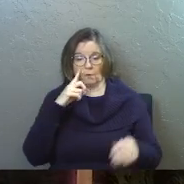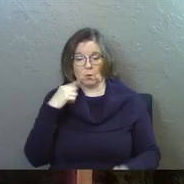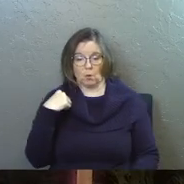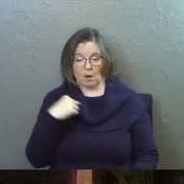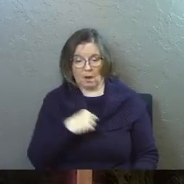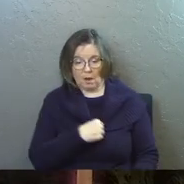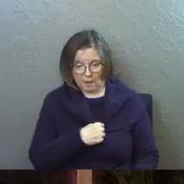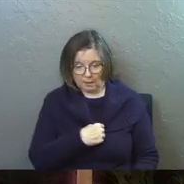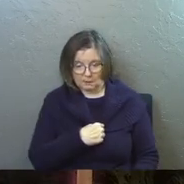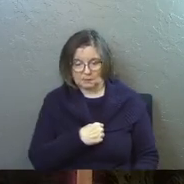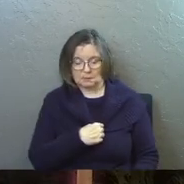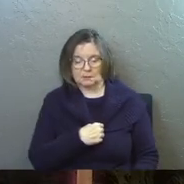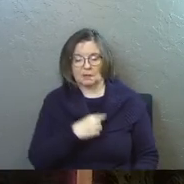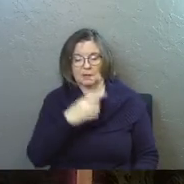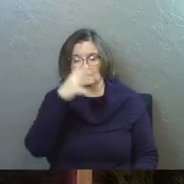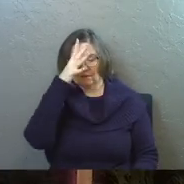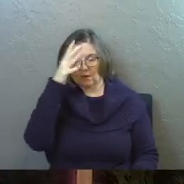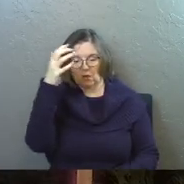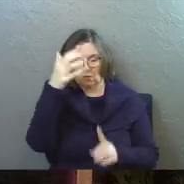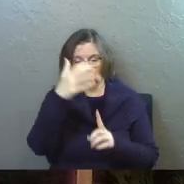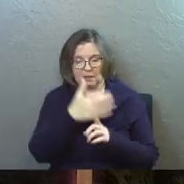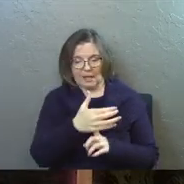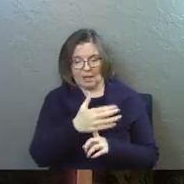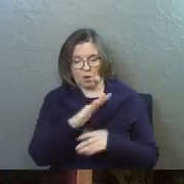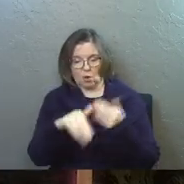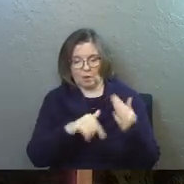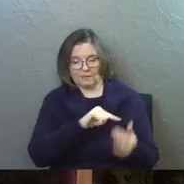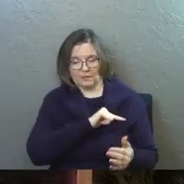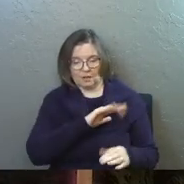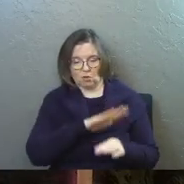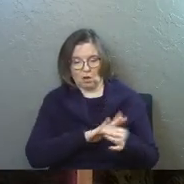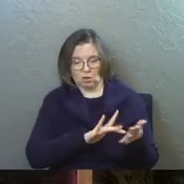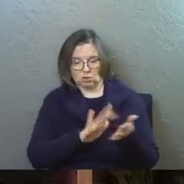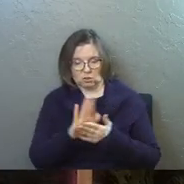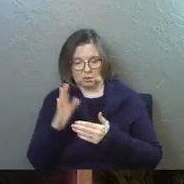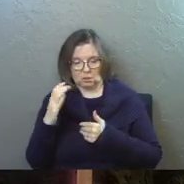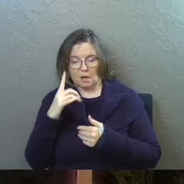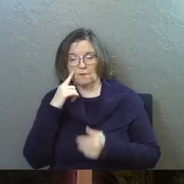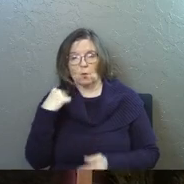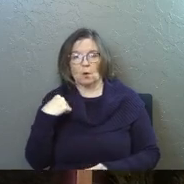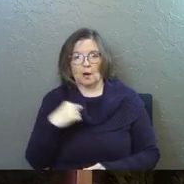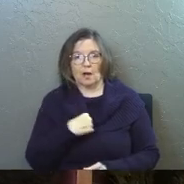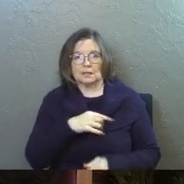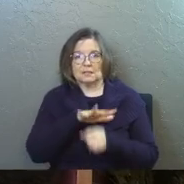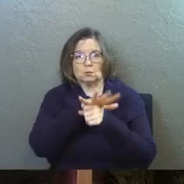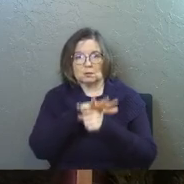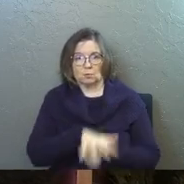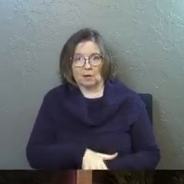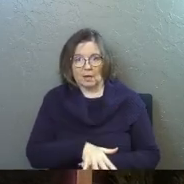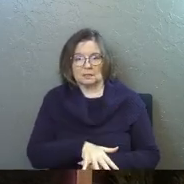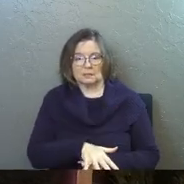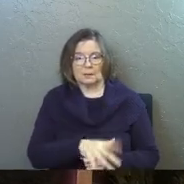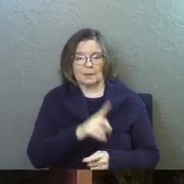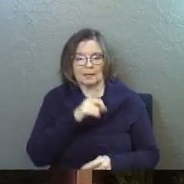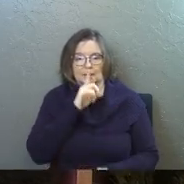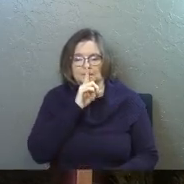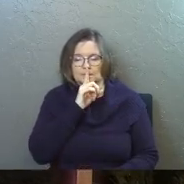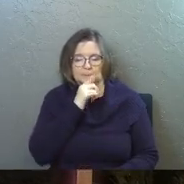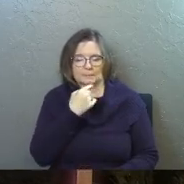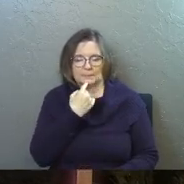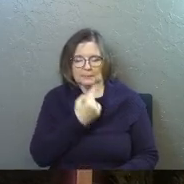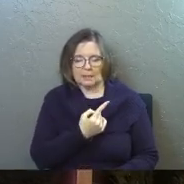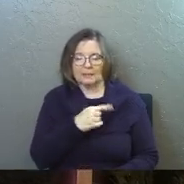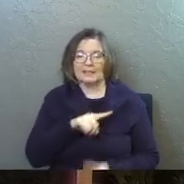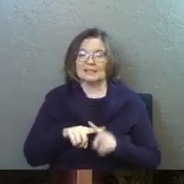shoulders for us, for us. Verse seven, he was oppressed and he was afflicted, yet he opened not his mouth. This is a different